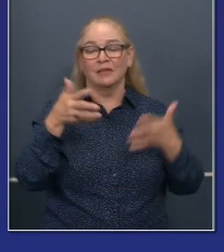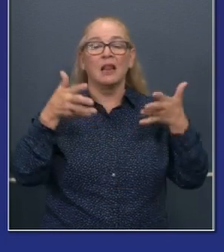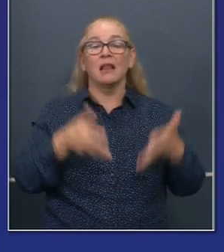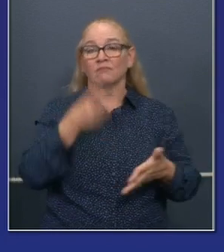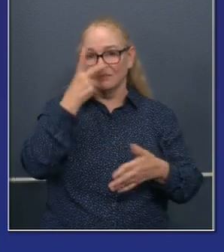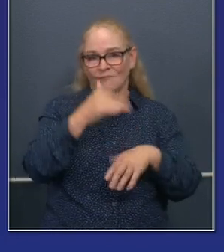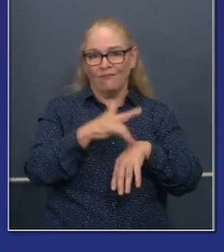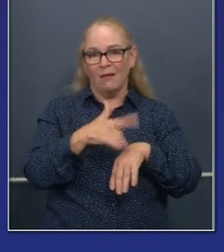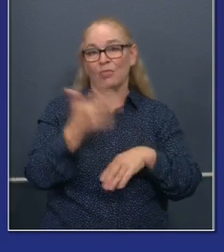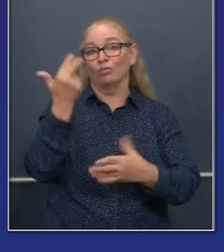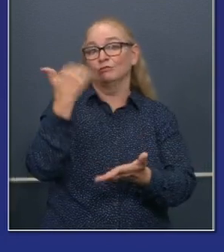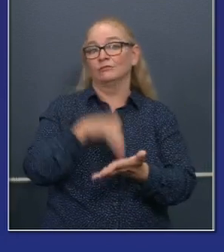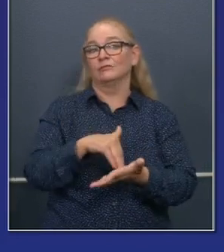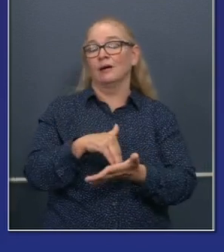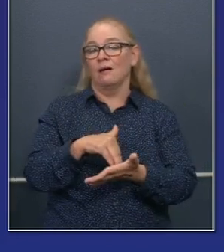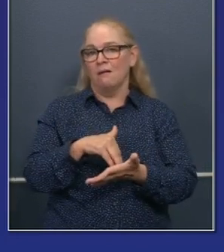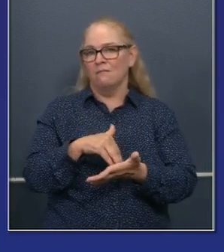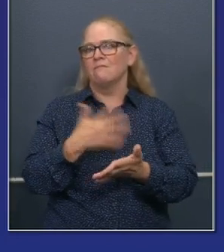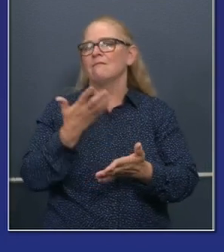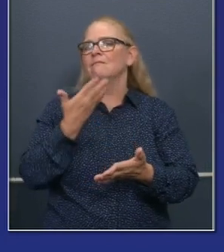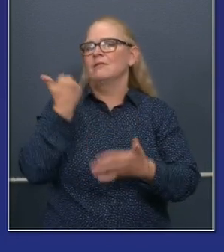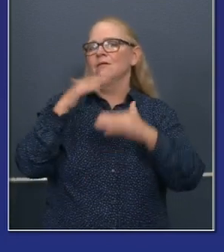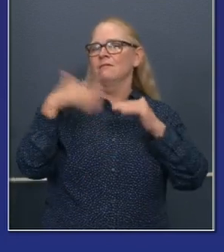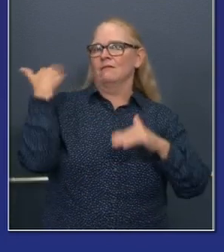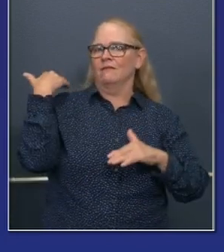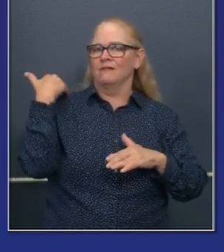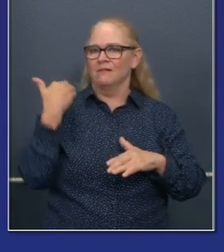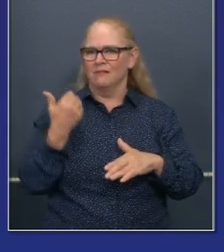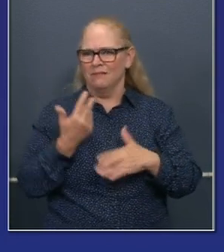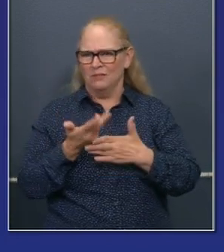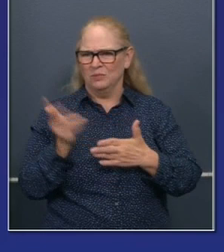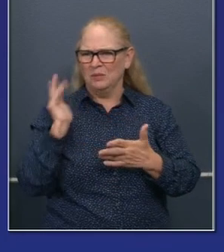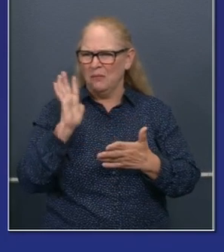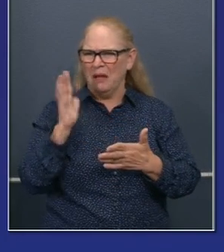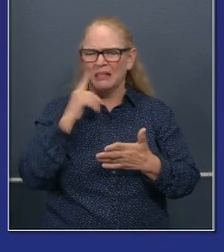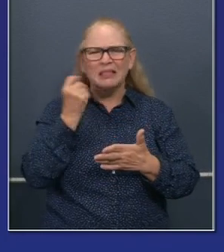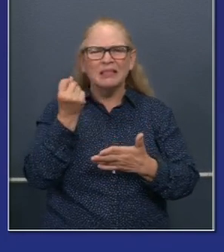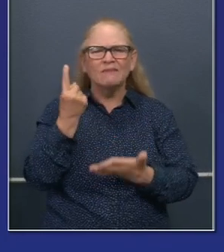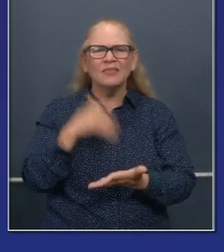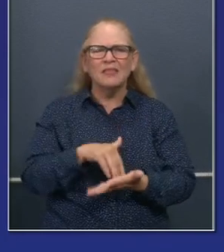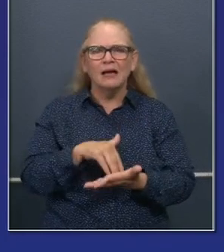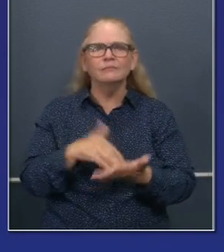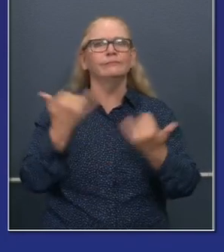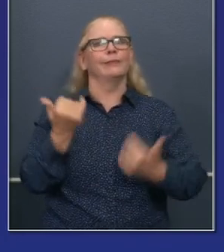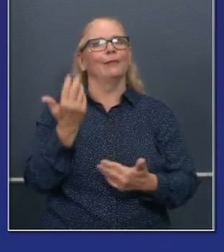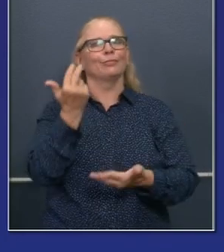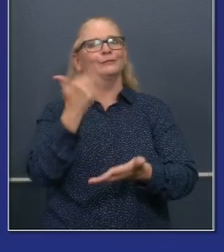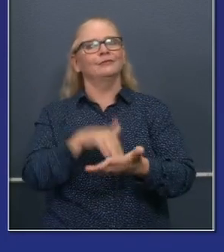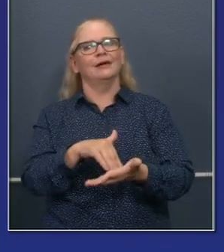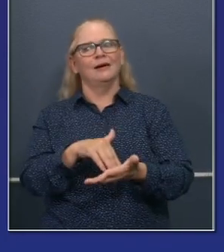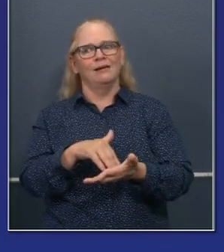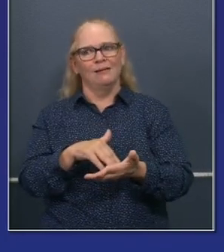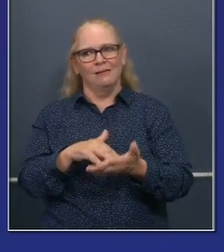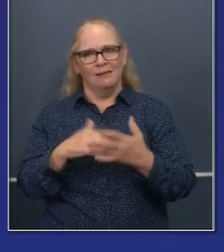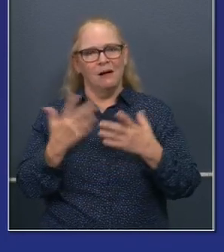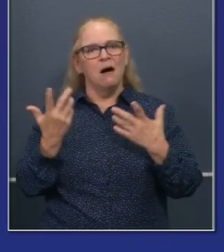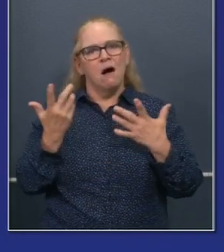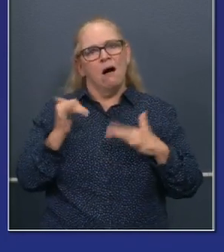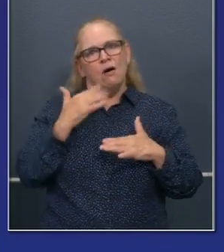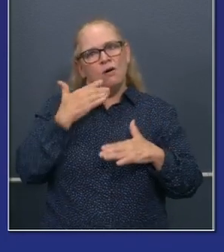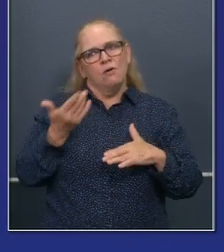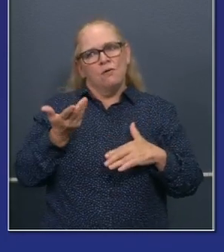better, uh, than we were a few weeks ago with 11,000 plus ventilators, uh, available as always. Again,